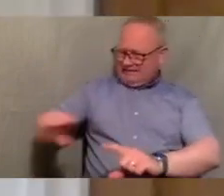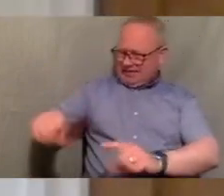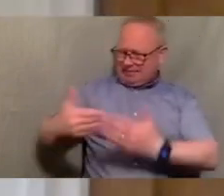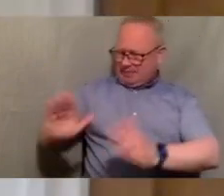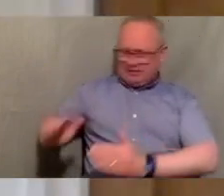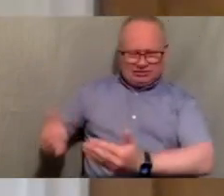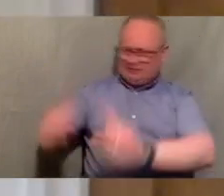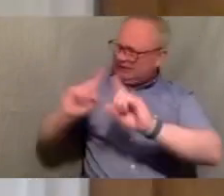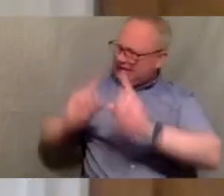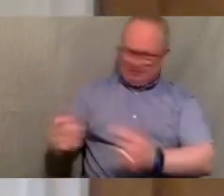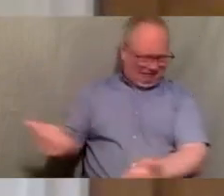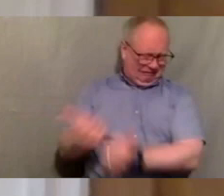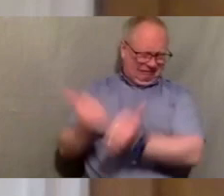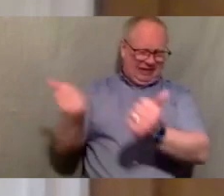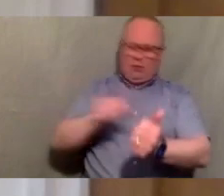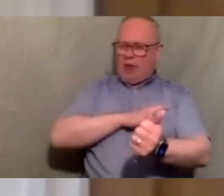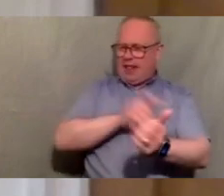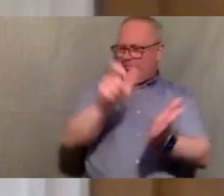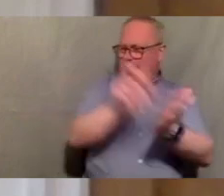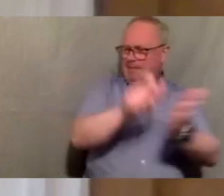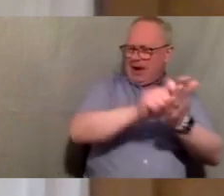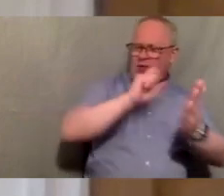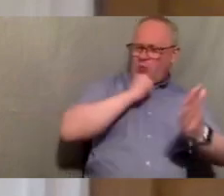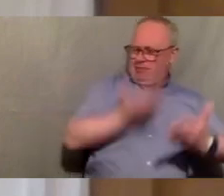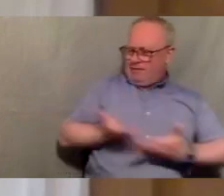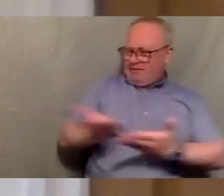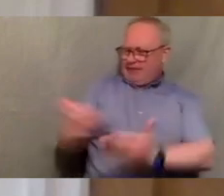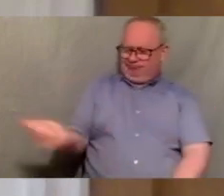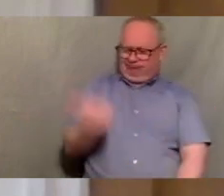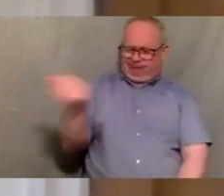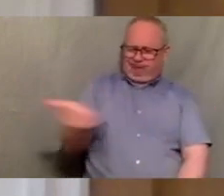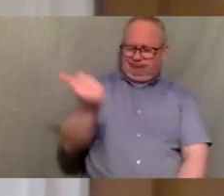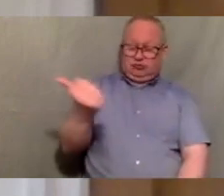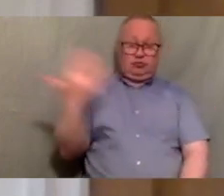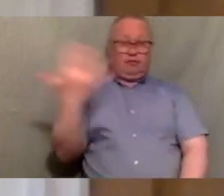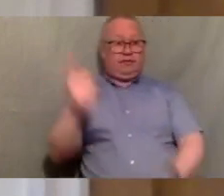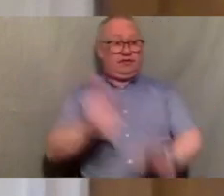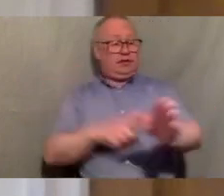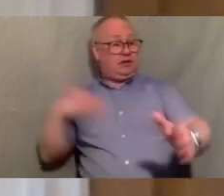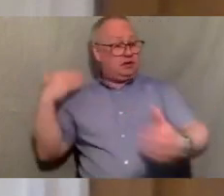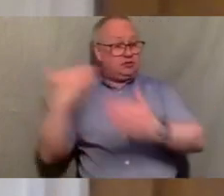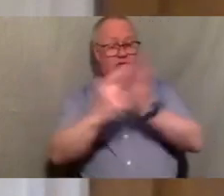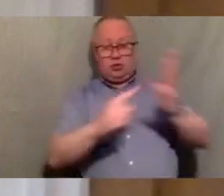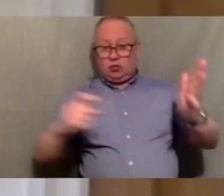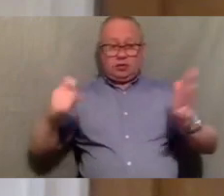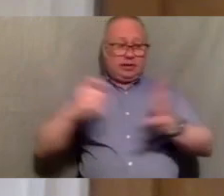that doesn't matter because the market will provide um and in the last 15 years the uk has played um has played an increasingly